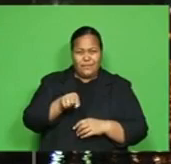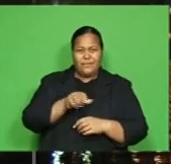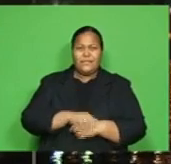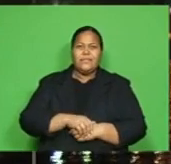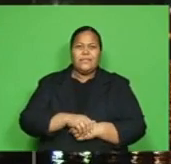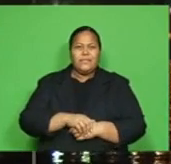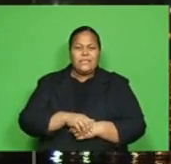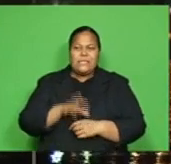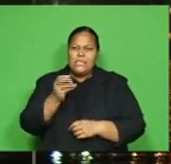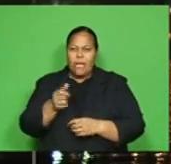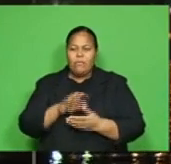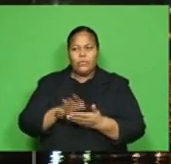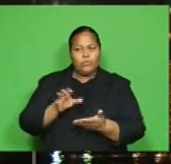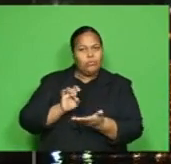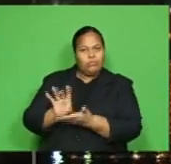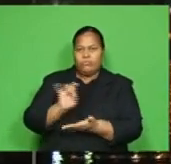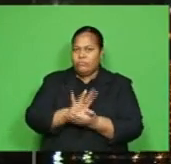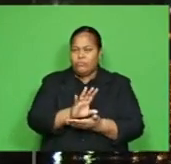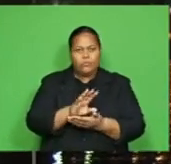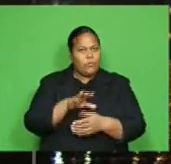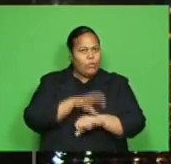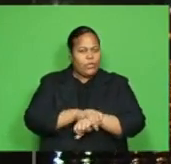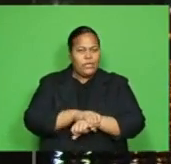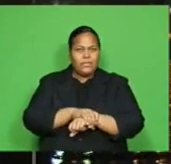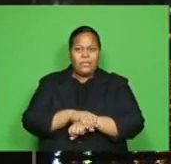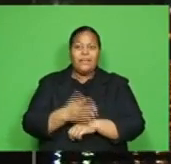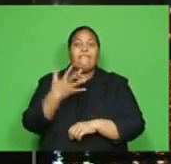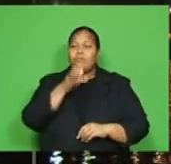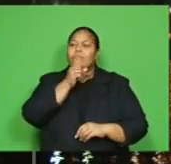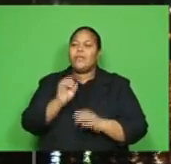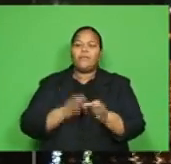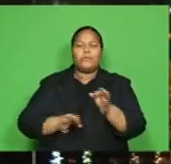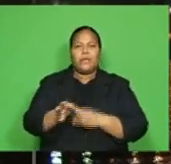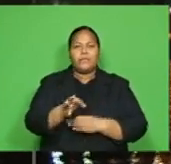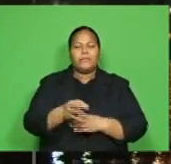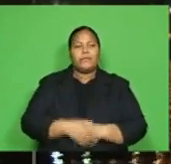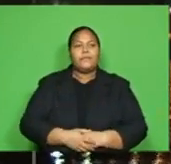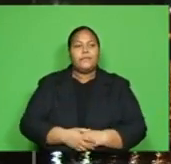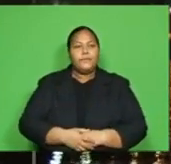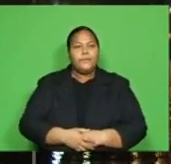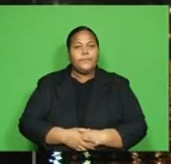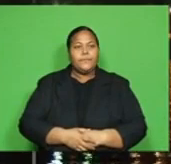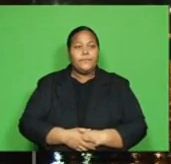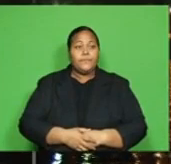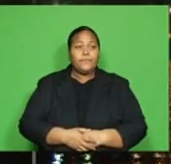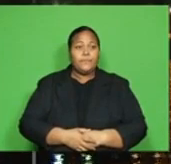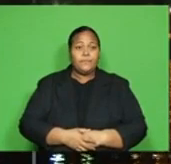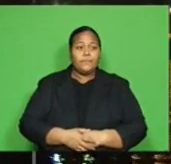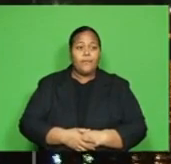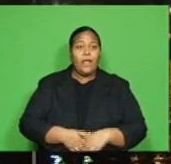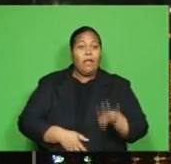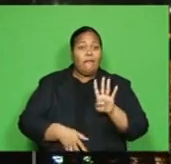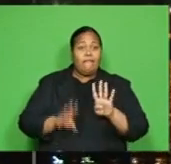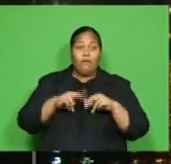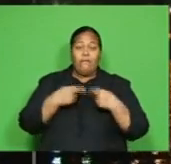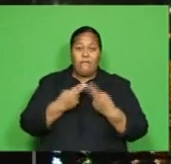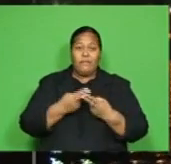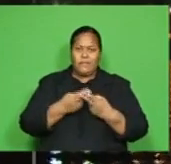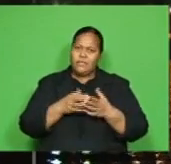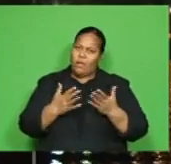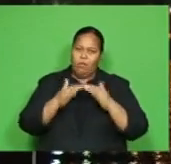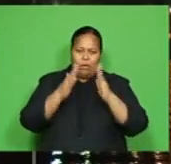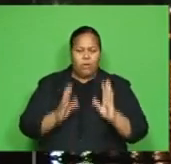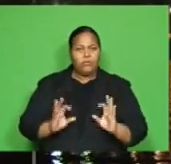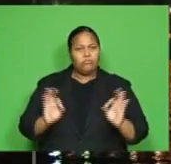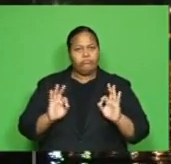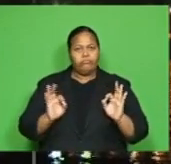in turn seen more than 50 other officers resign in protest. Four families are homeless after a fire in Lumi Road in Ndawa Nasino